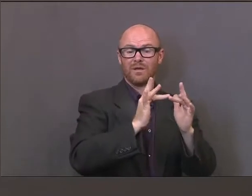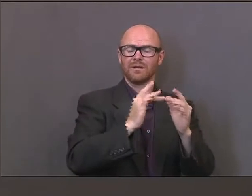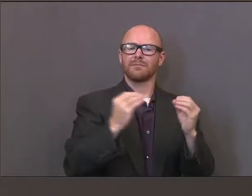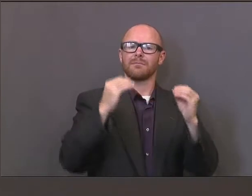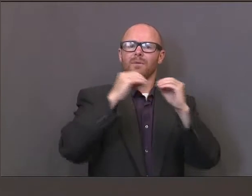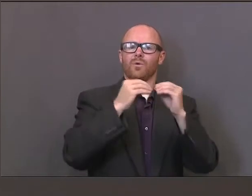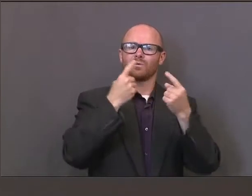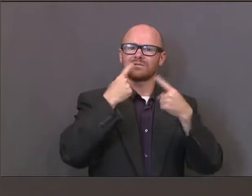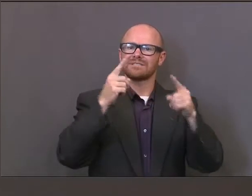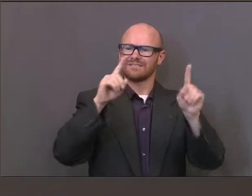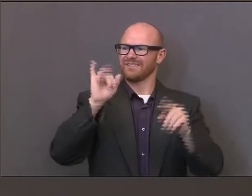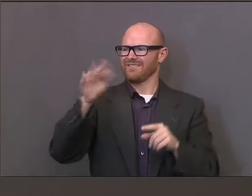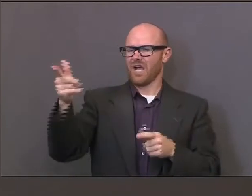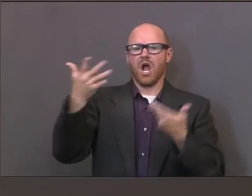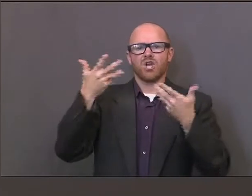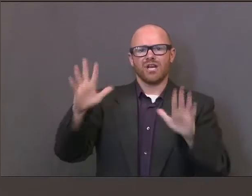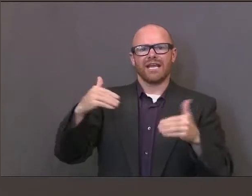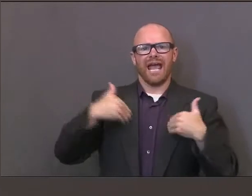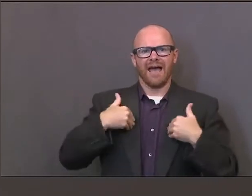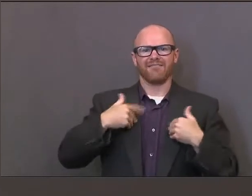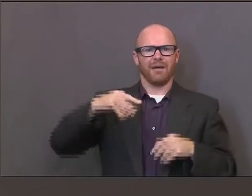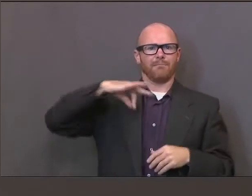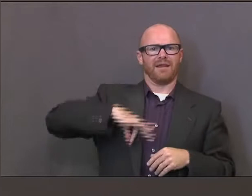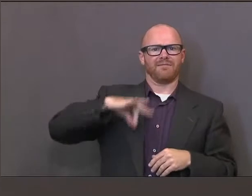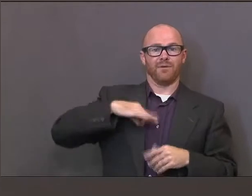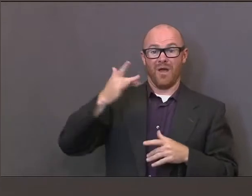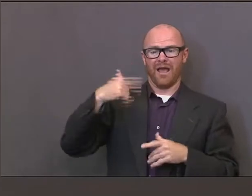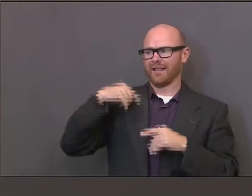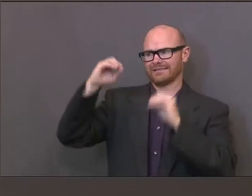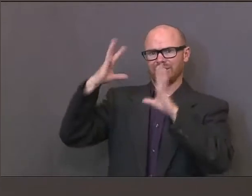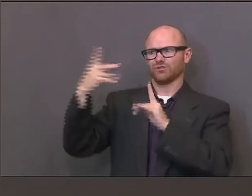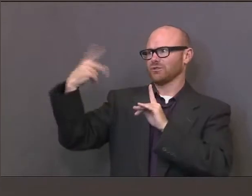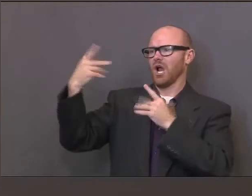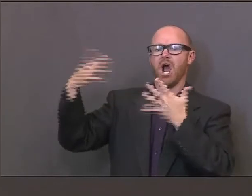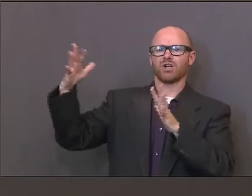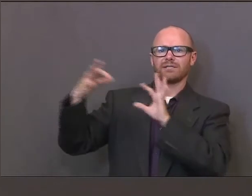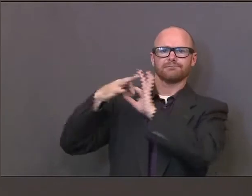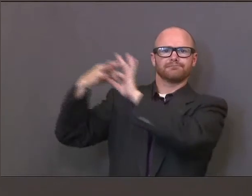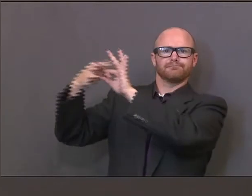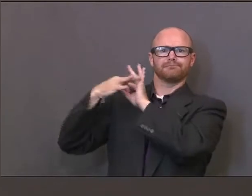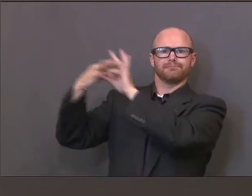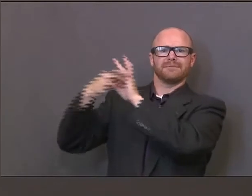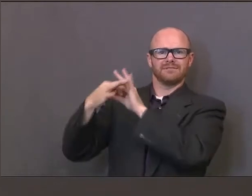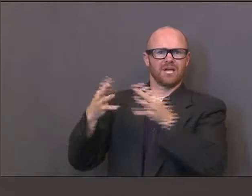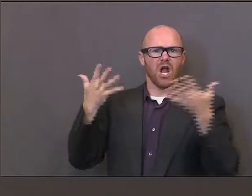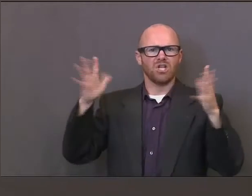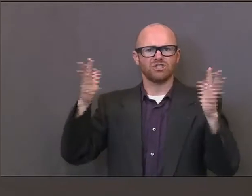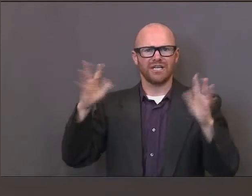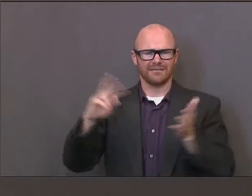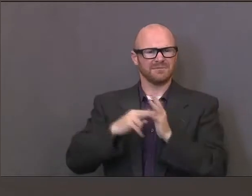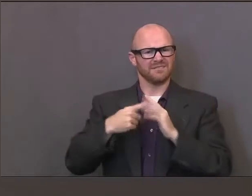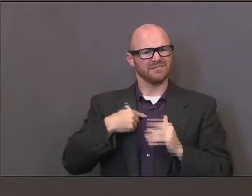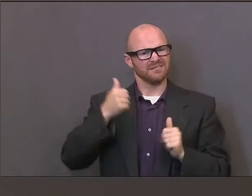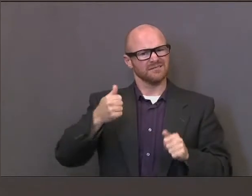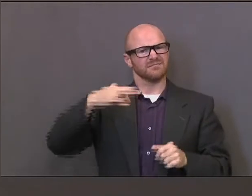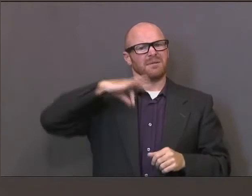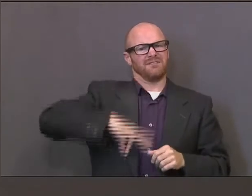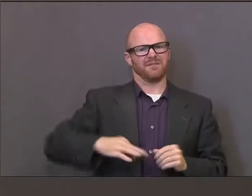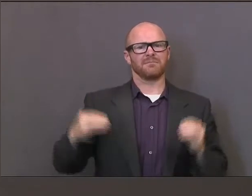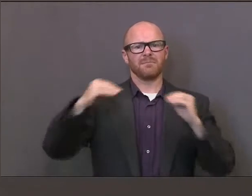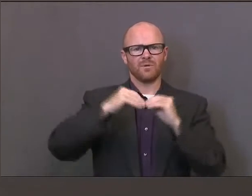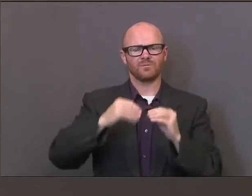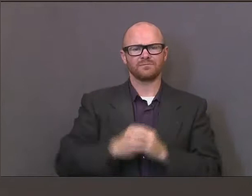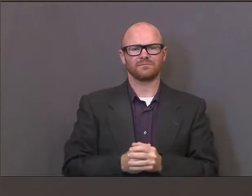students have built that foundation of knowing who their teacher is and establishing, beginning to establish that relationship. We understand